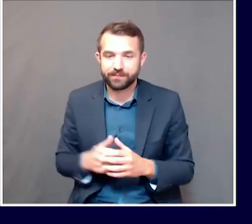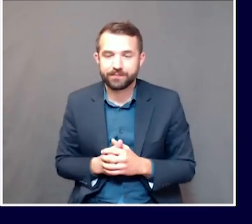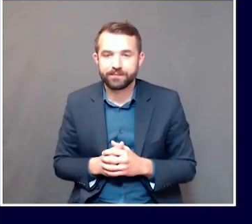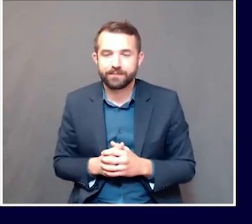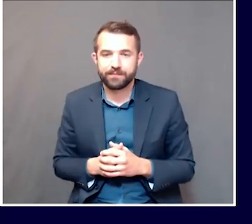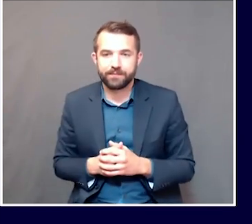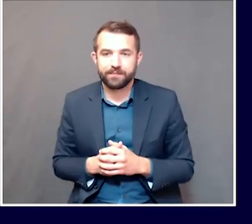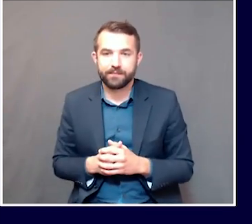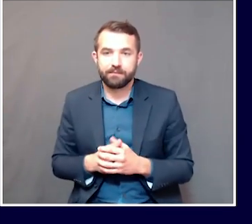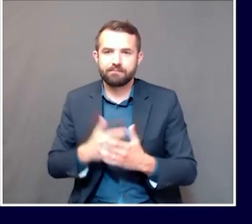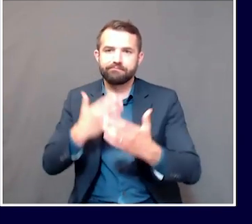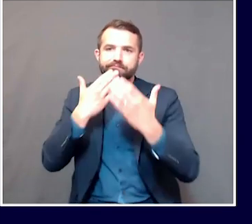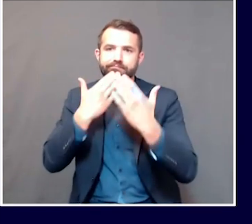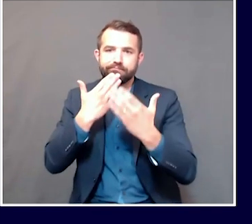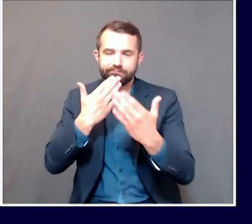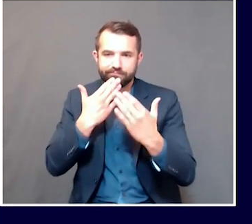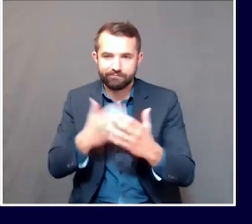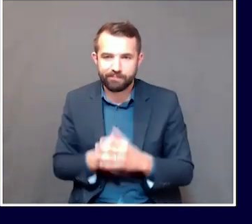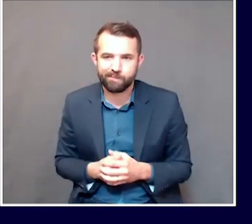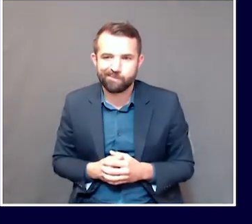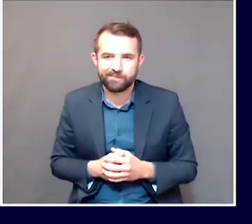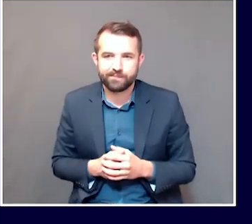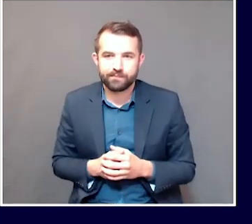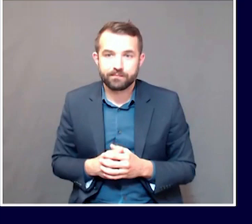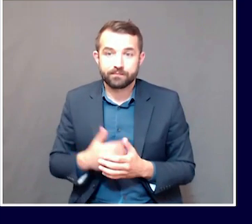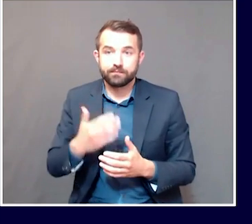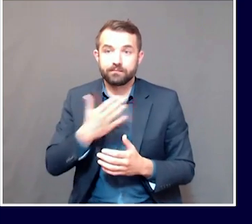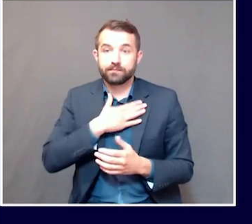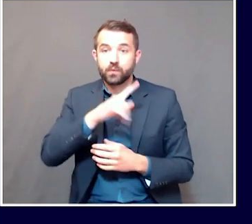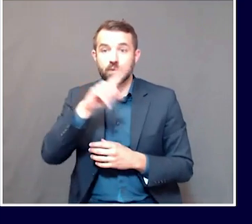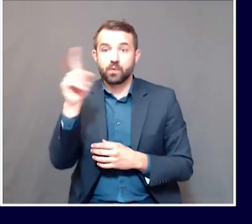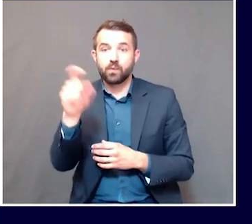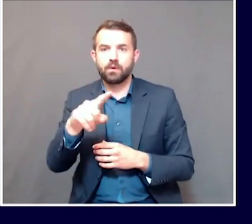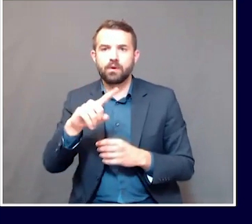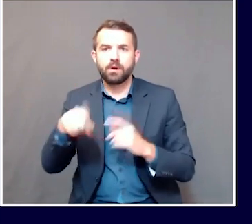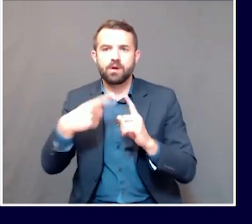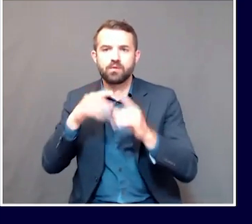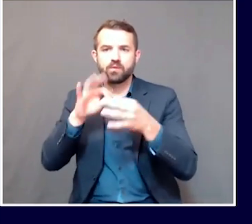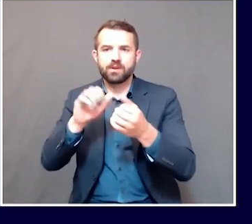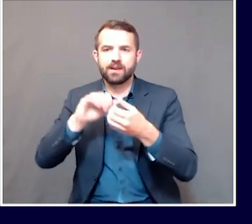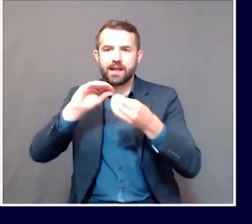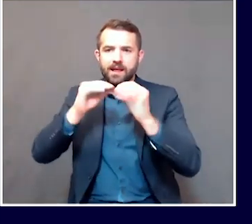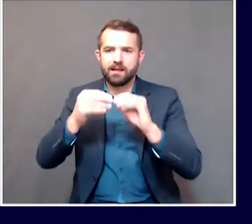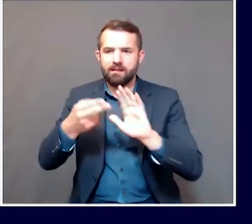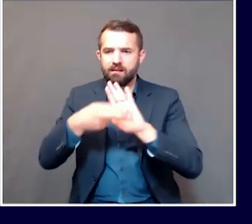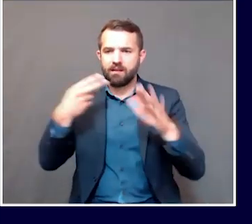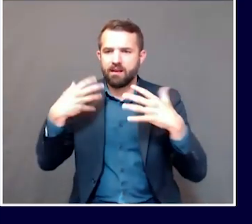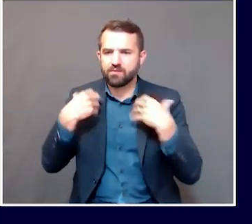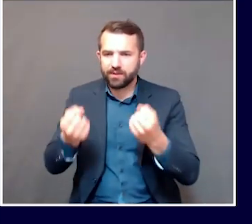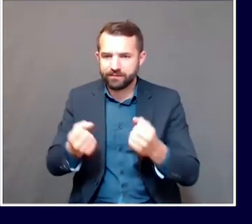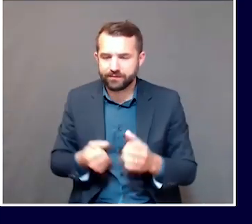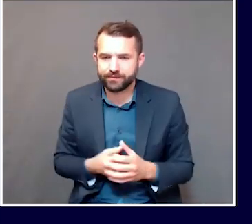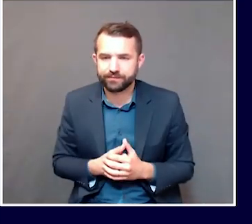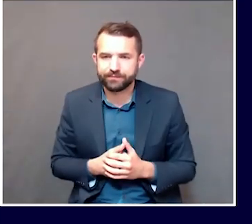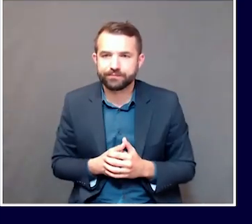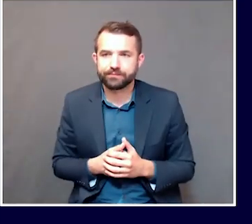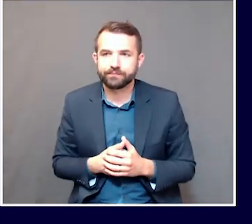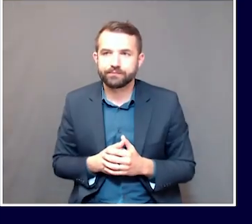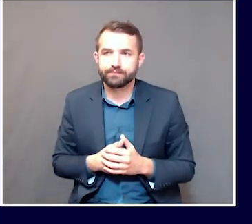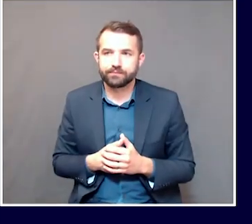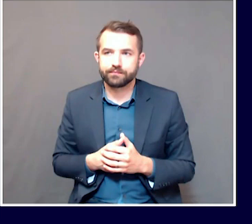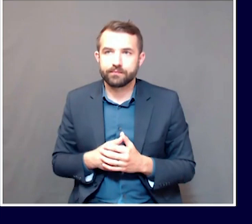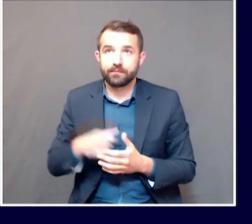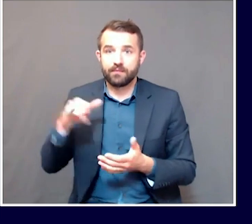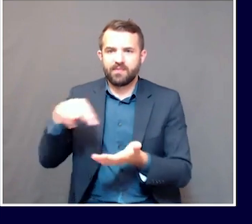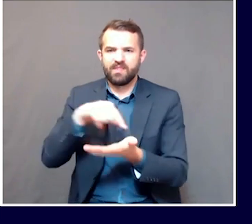Thank you for taking my question. It's about the number of recoveries that we've seen. Earlier in the week, we had a day where we saw about